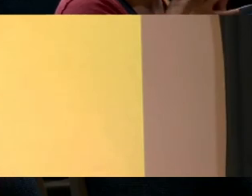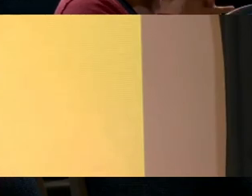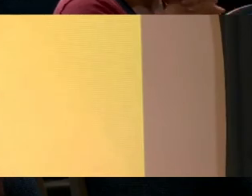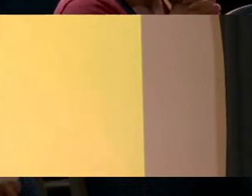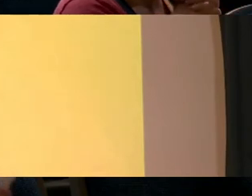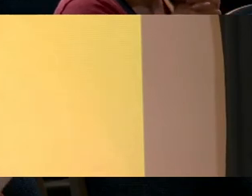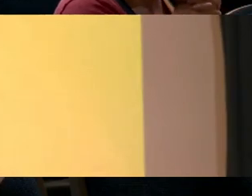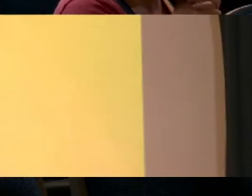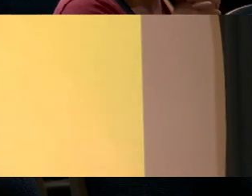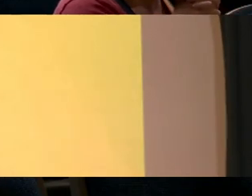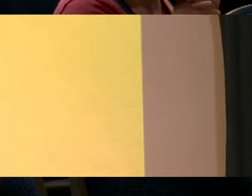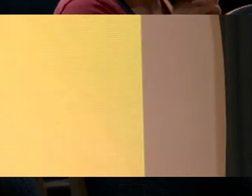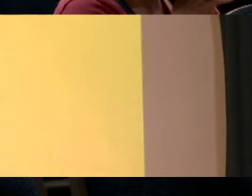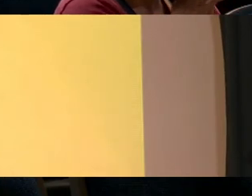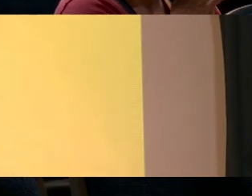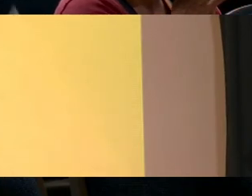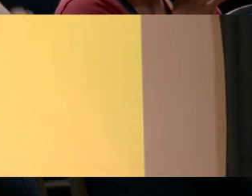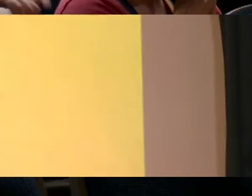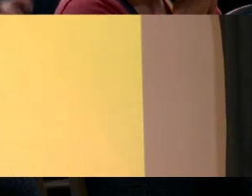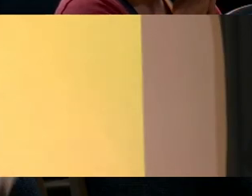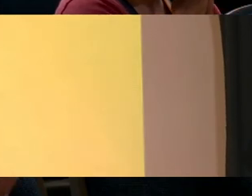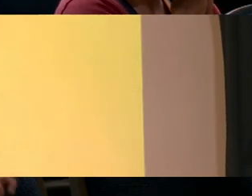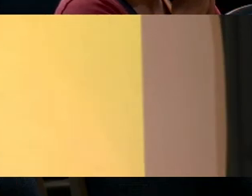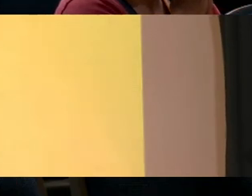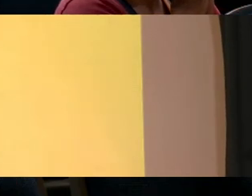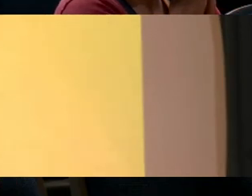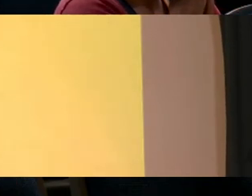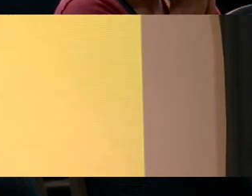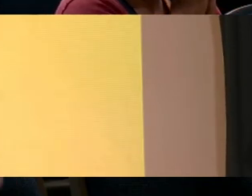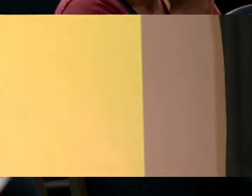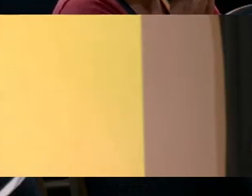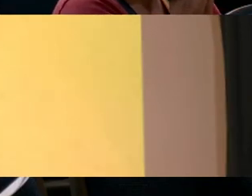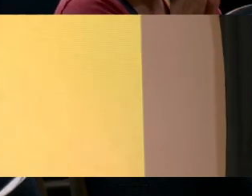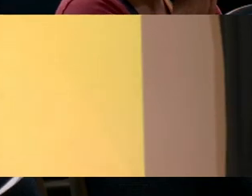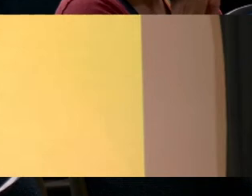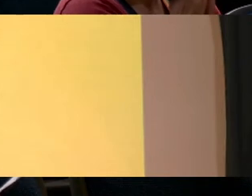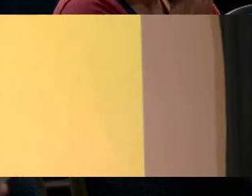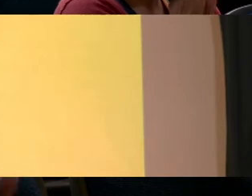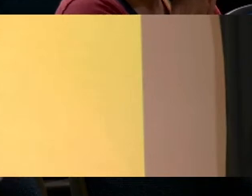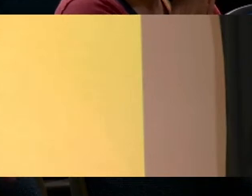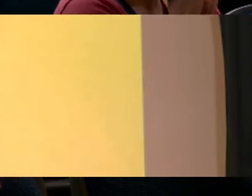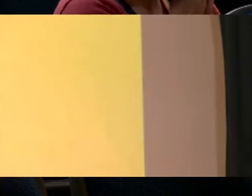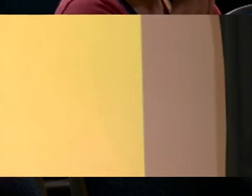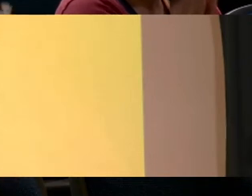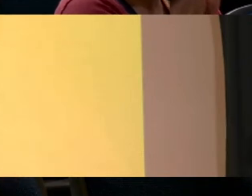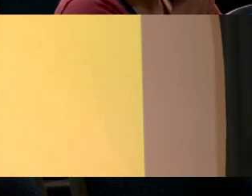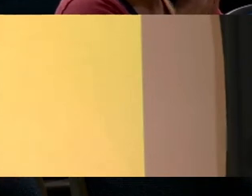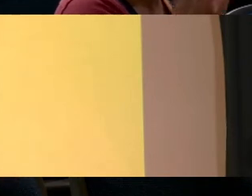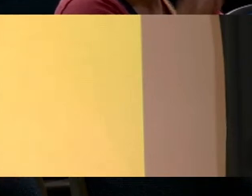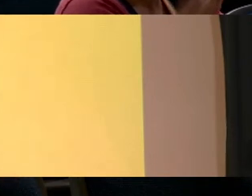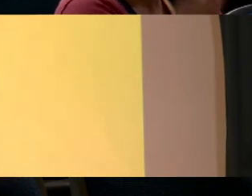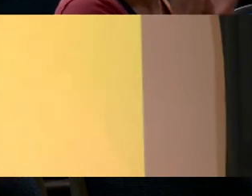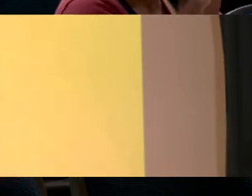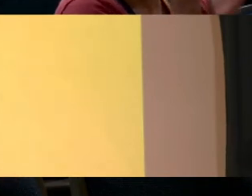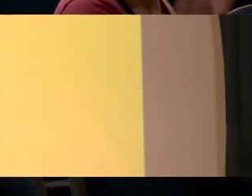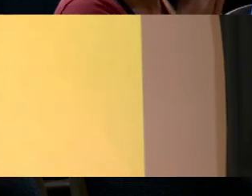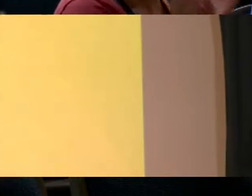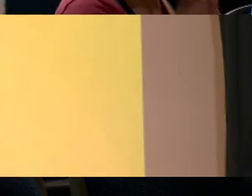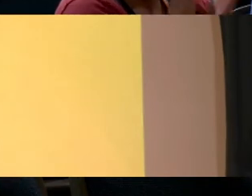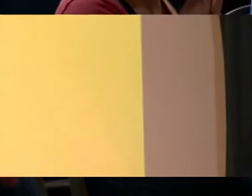environment For them to want to come here and to learn Now, I'm very happy